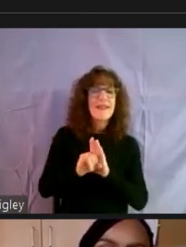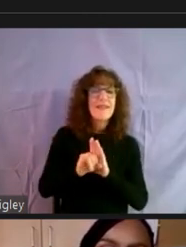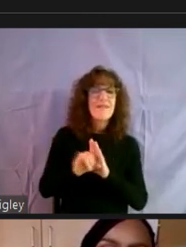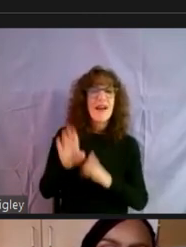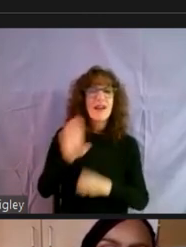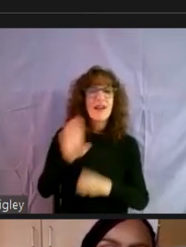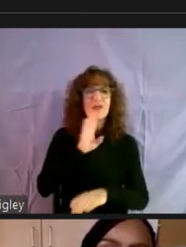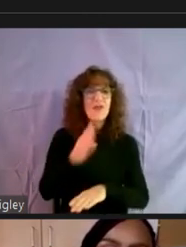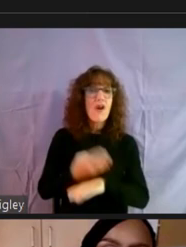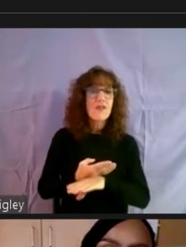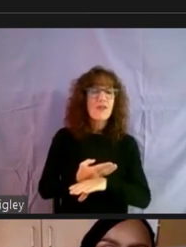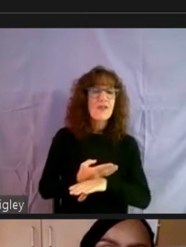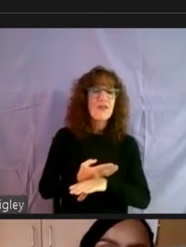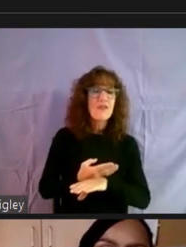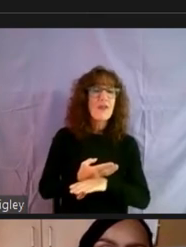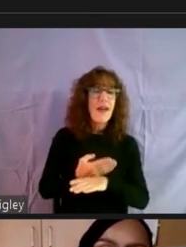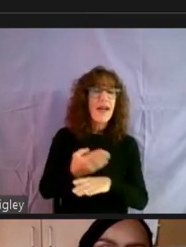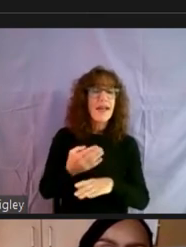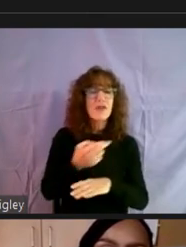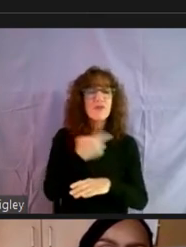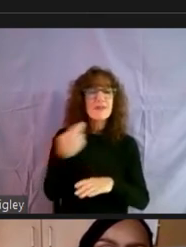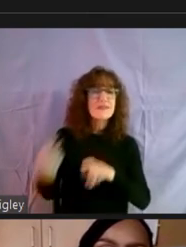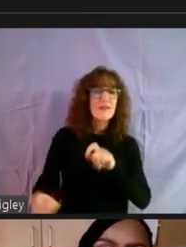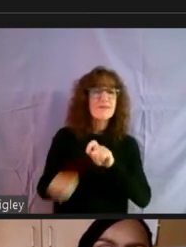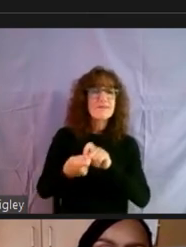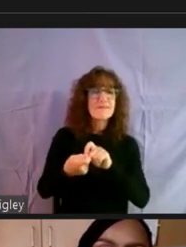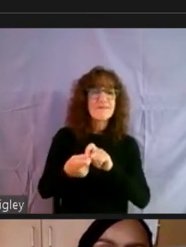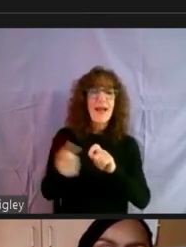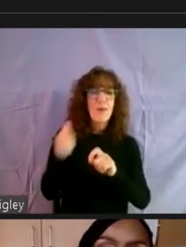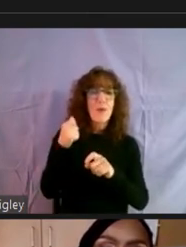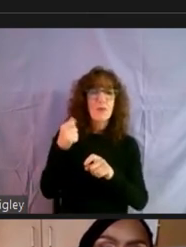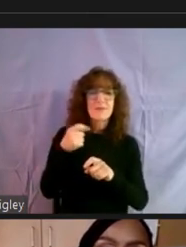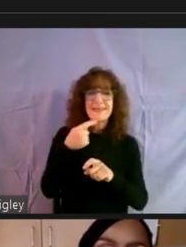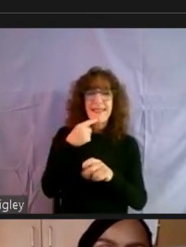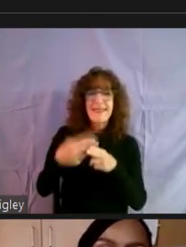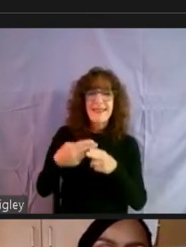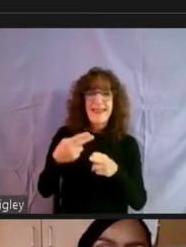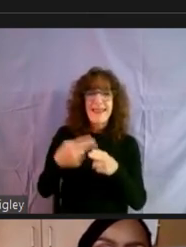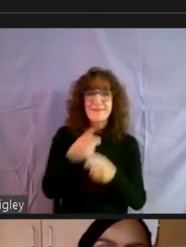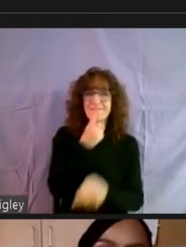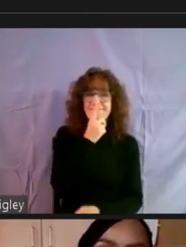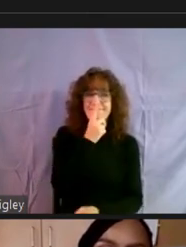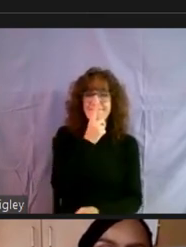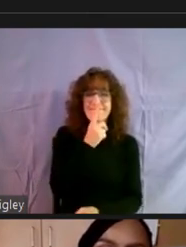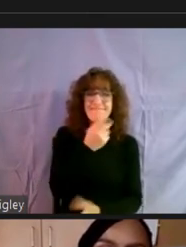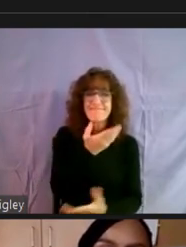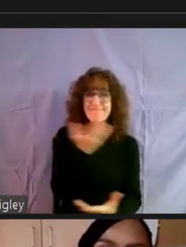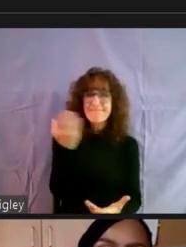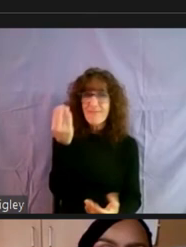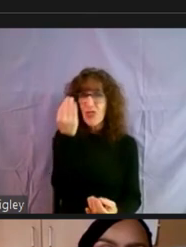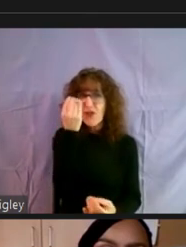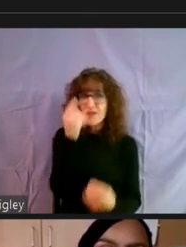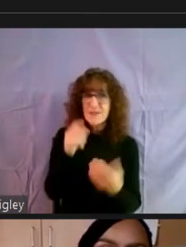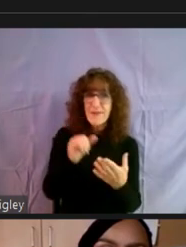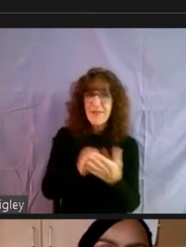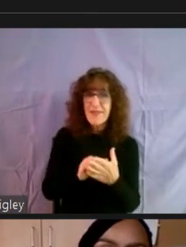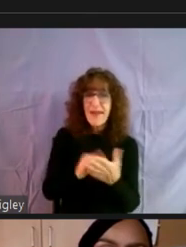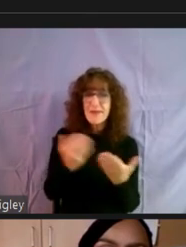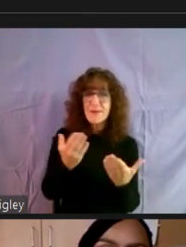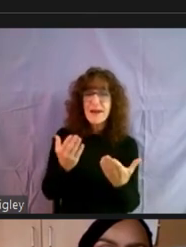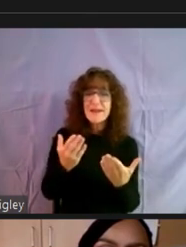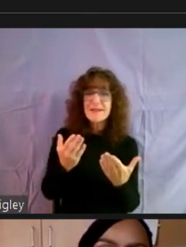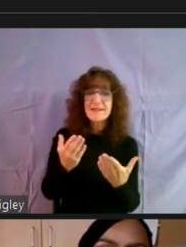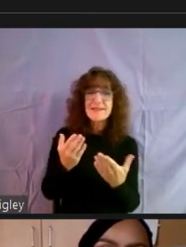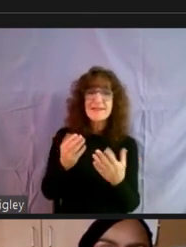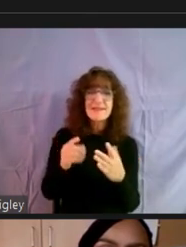risking retaliation? There's a name here, but I won't read it. Um, any, any thoughts on that? Um, maybe